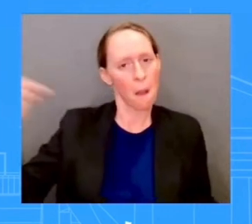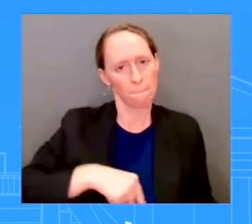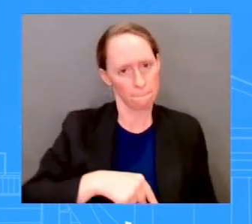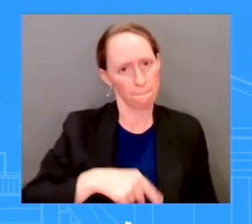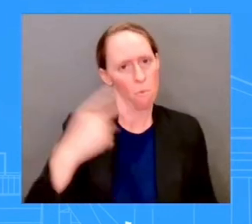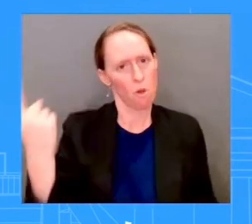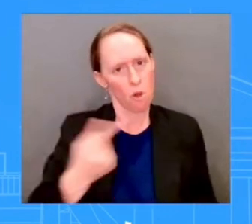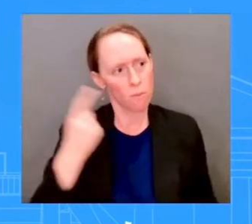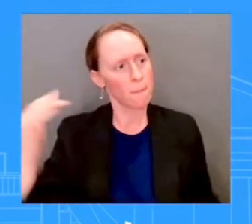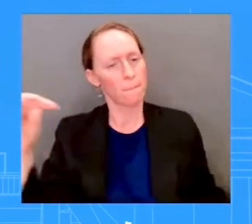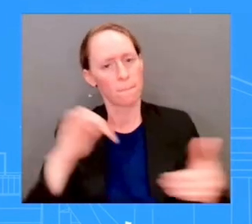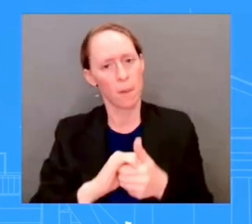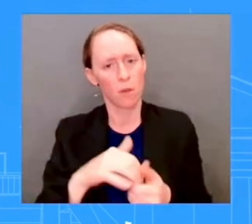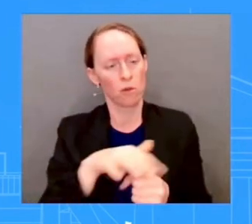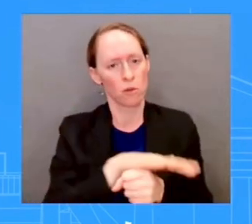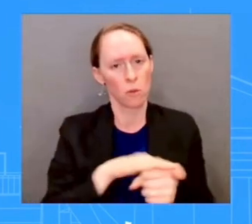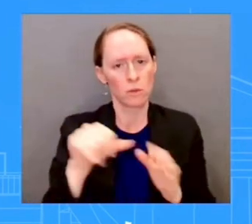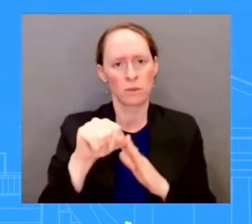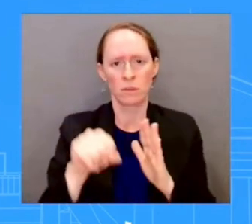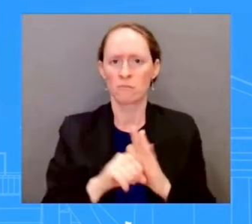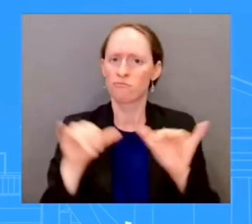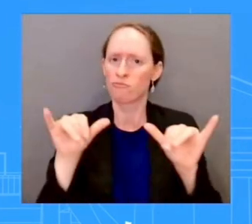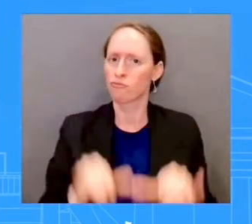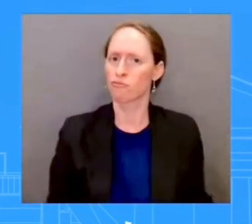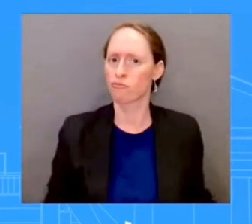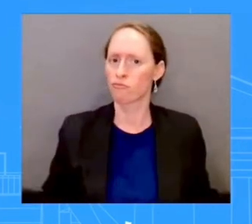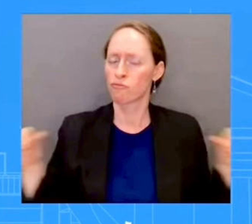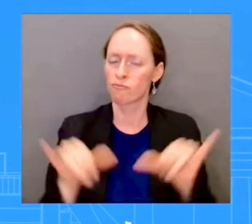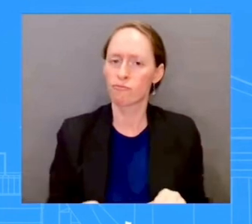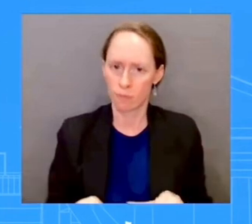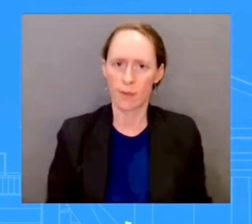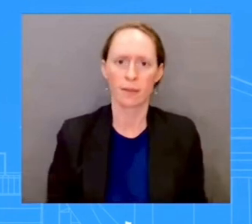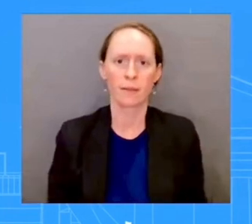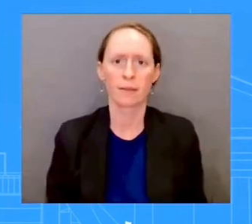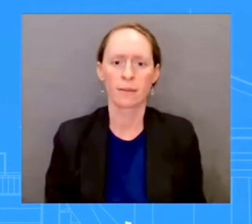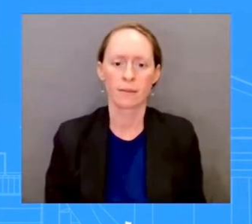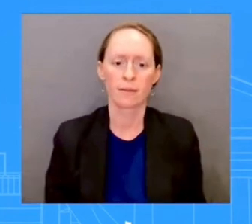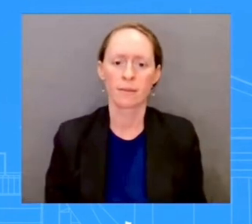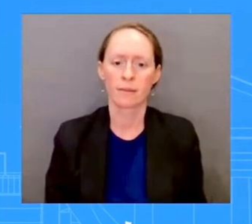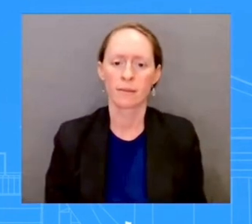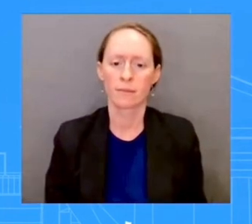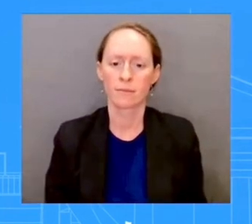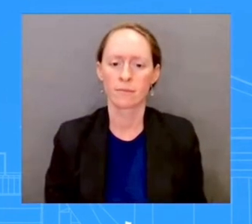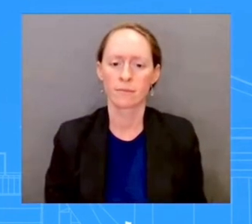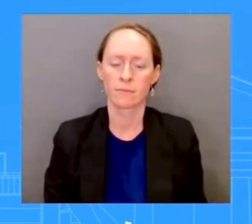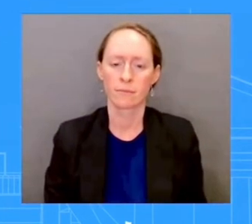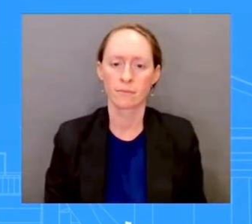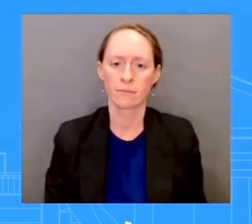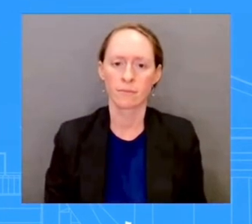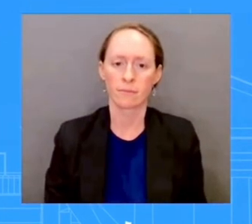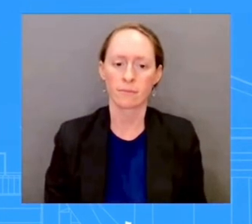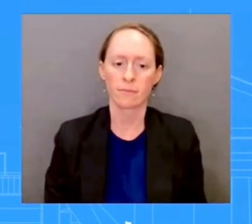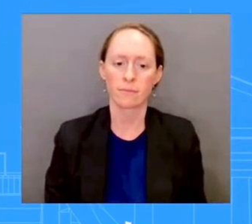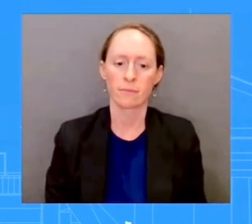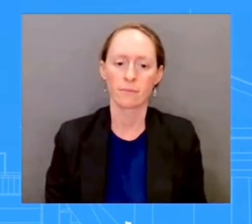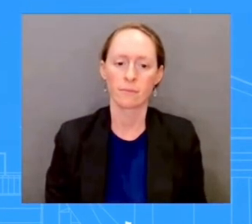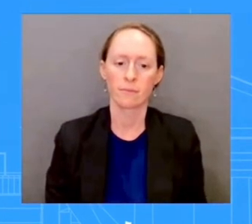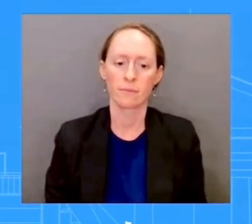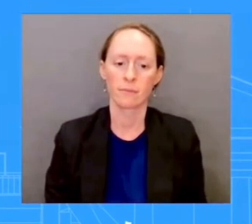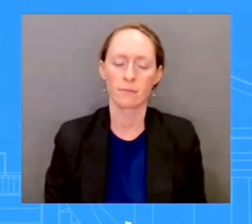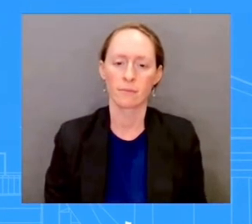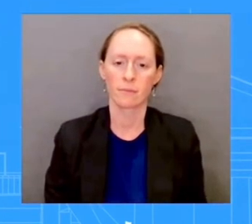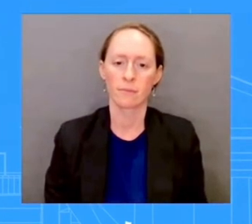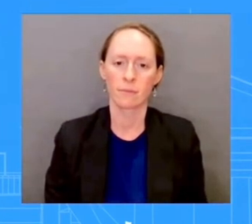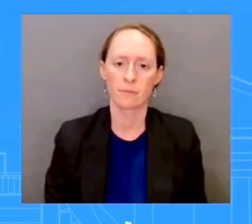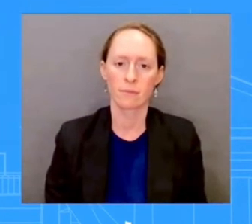Salina. What are the biggest concerns on the ground at the moment? And is there any more clarity on just how long that road to recovery will be for those